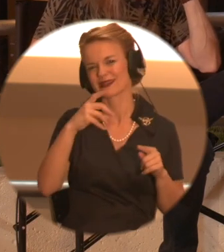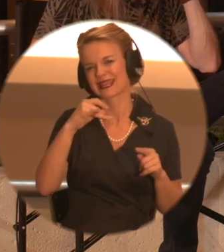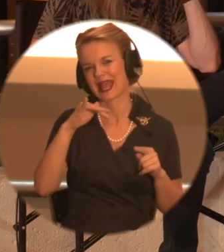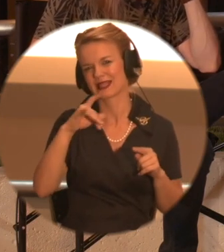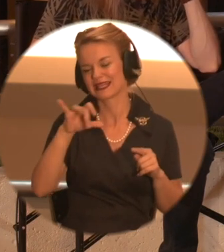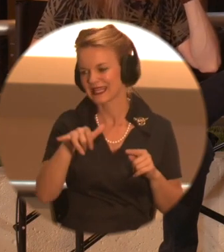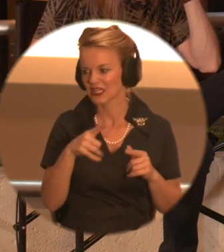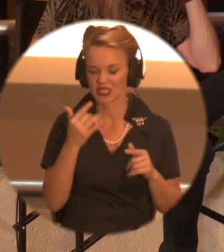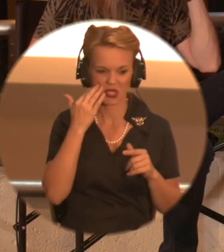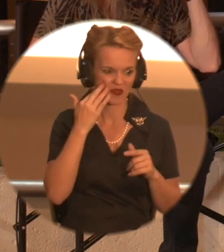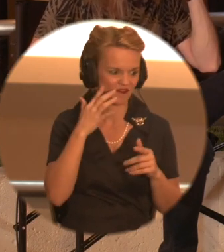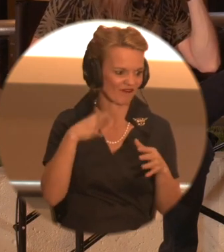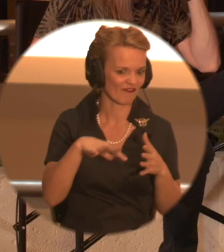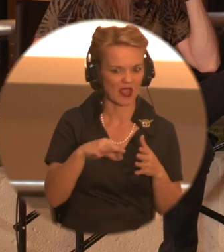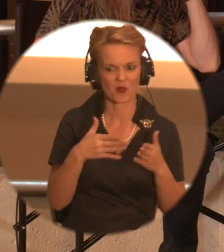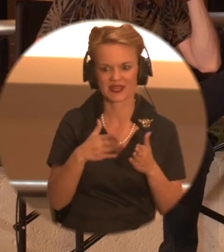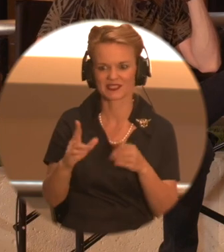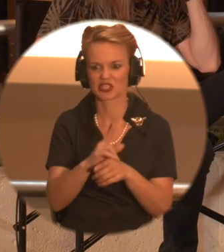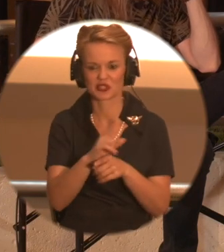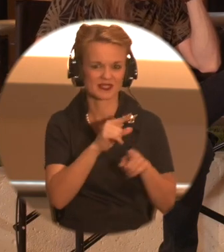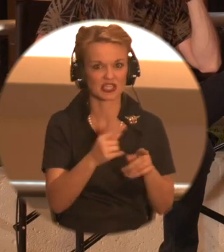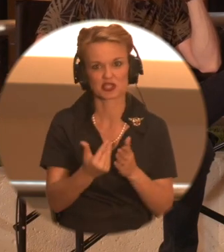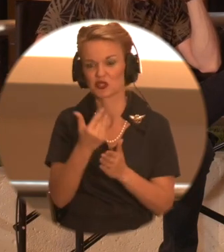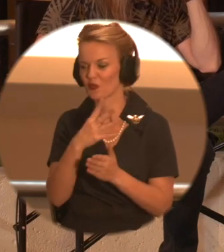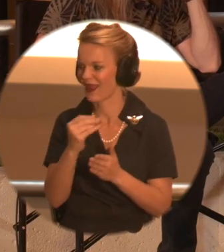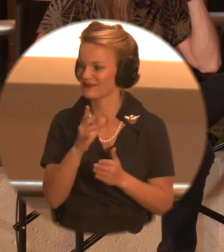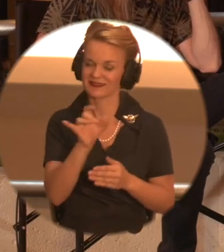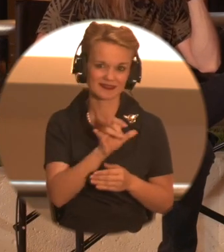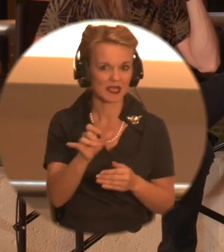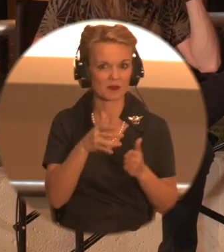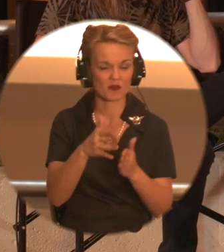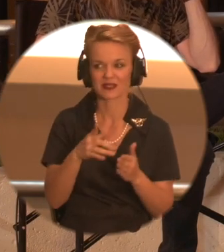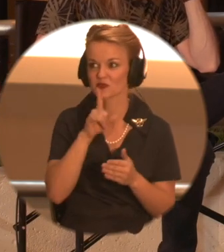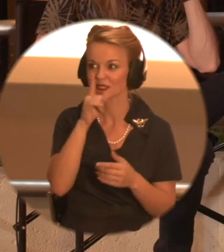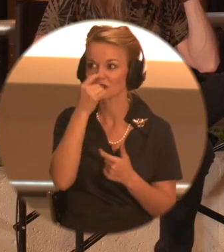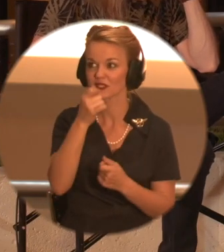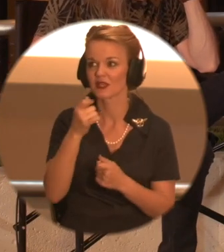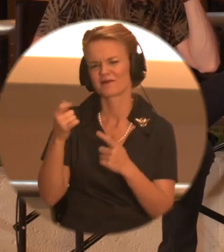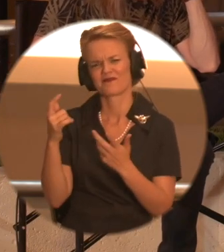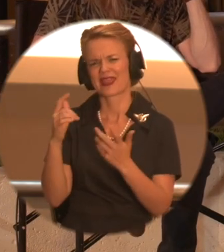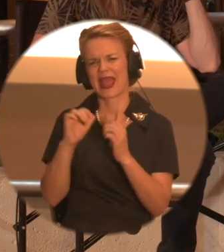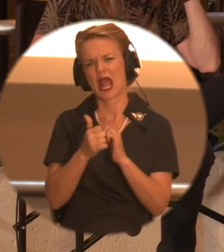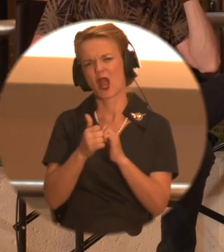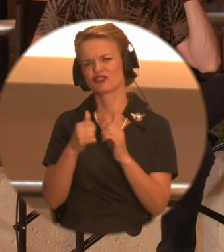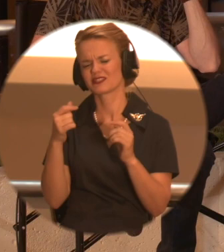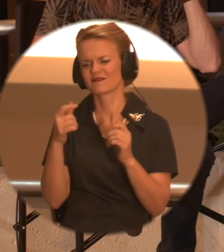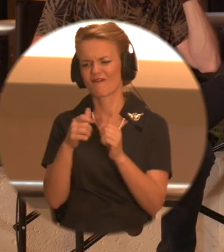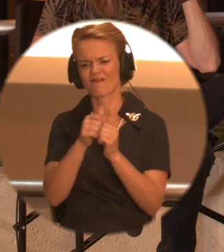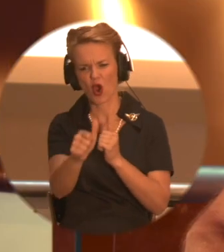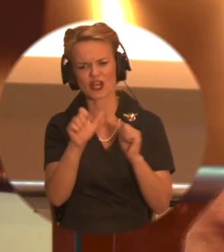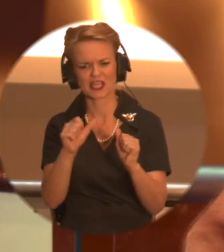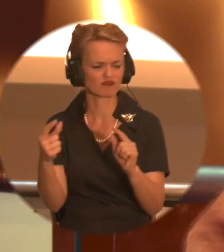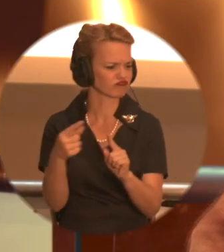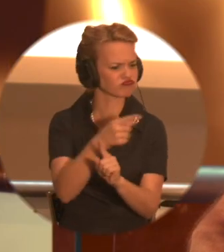how a lot of these guys should exist. They are using in this. that's so exciting to me. How abstract can you get? know, that's the question. Yeah. How far do you go